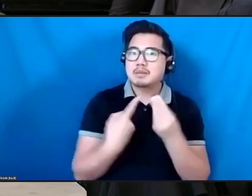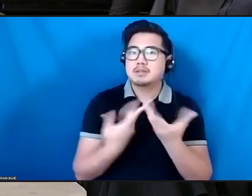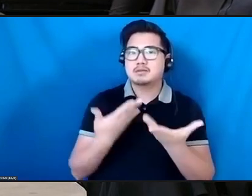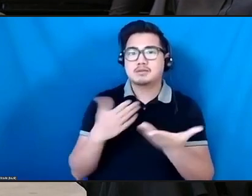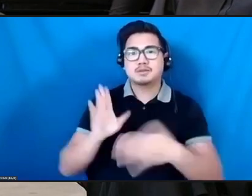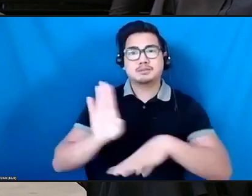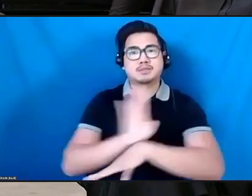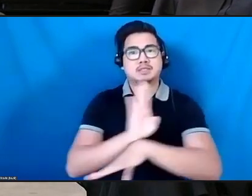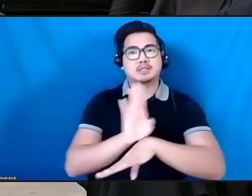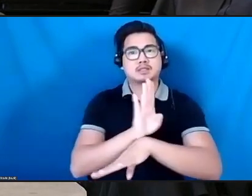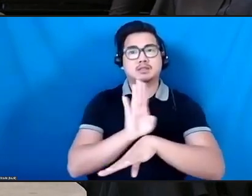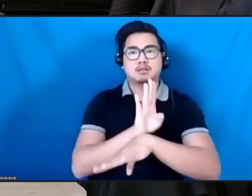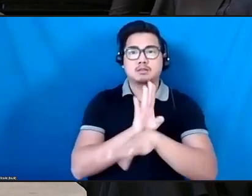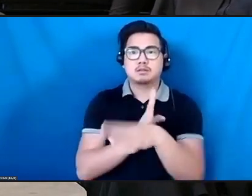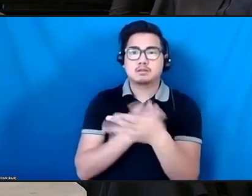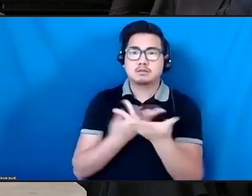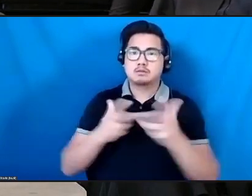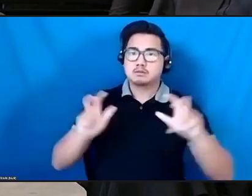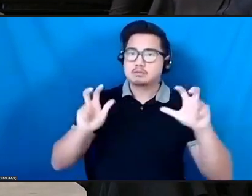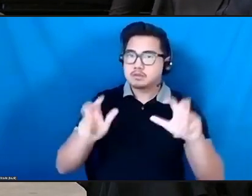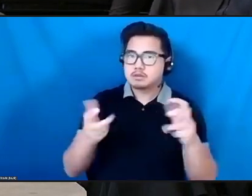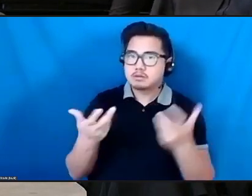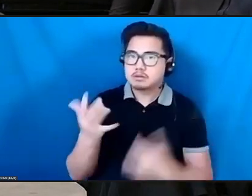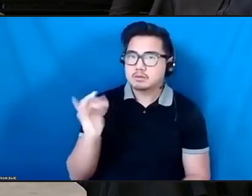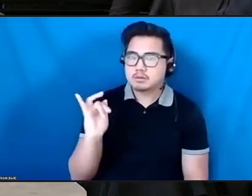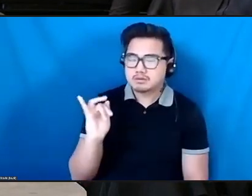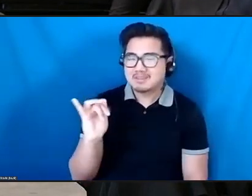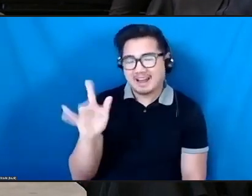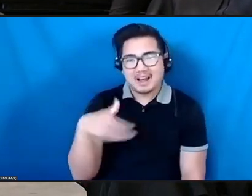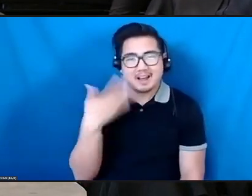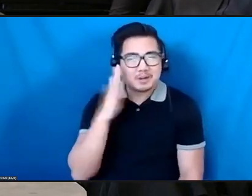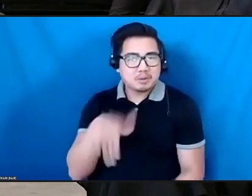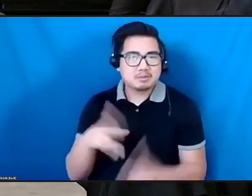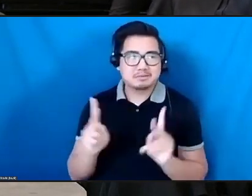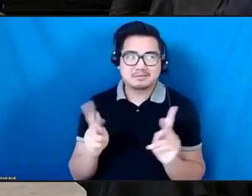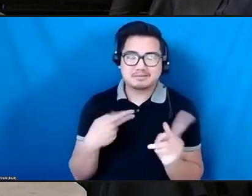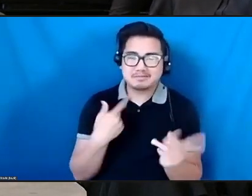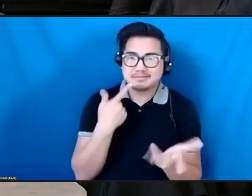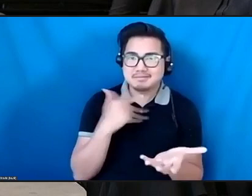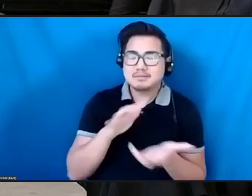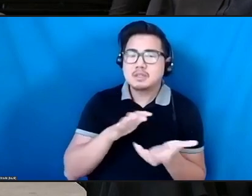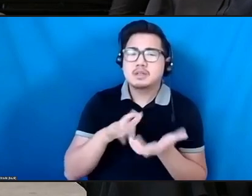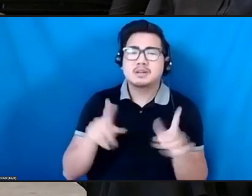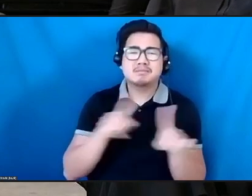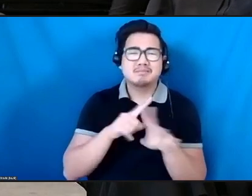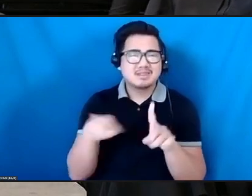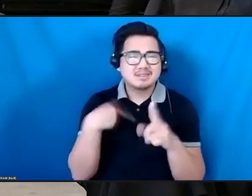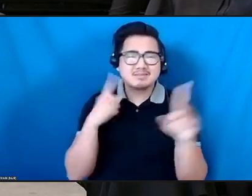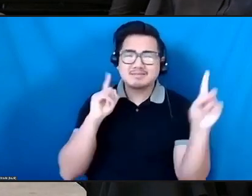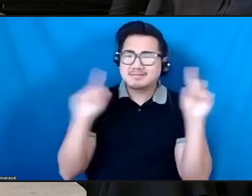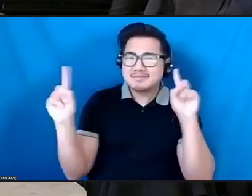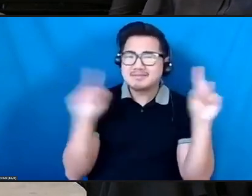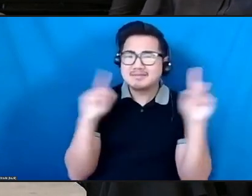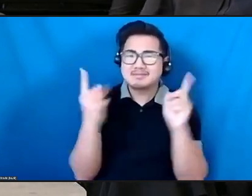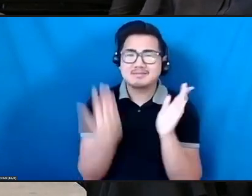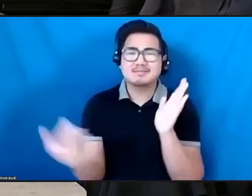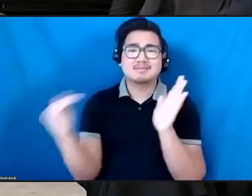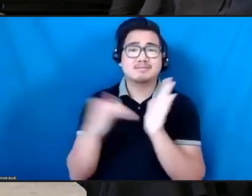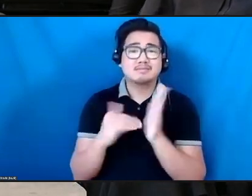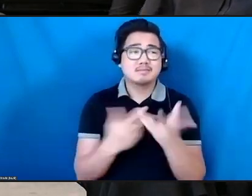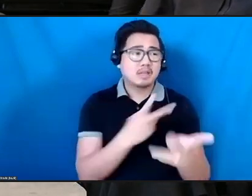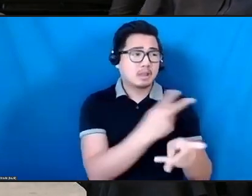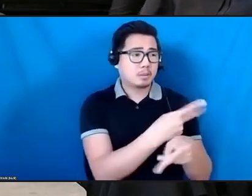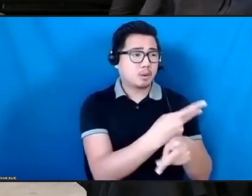hard it is. But when I hear this again and again about this, like, you know, the user products and the artist just, like,